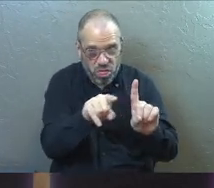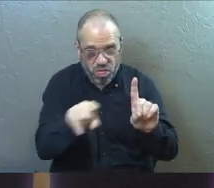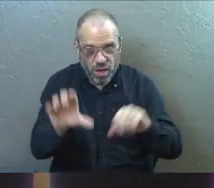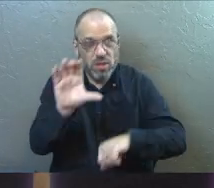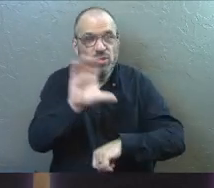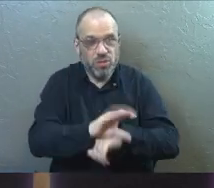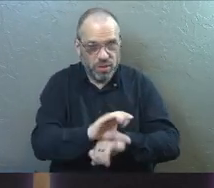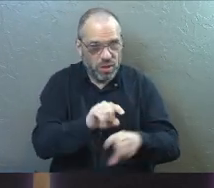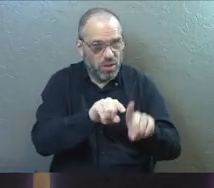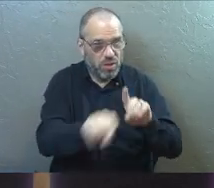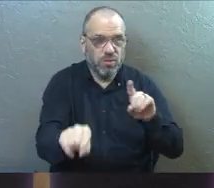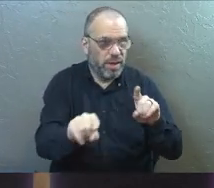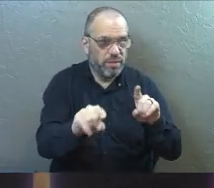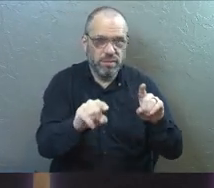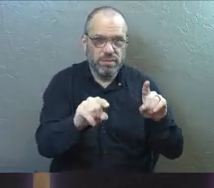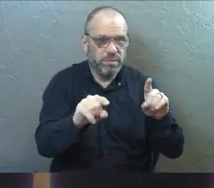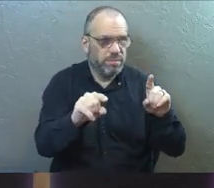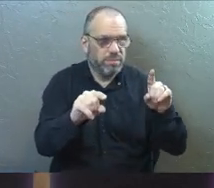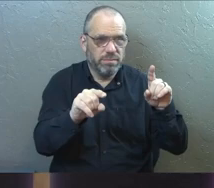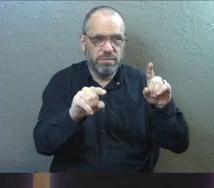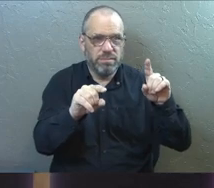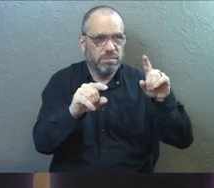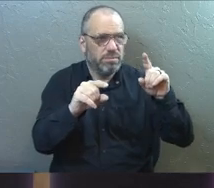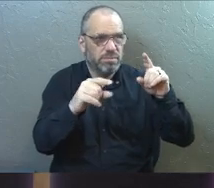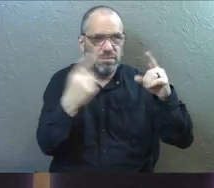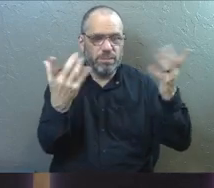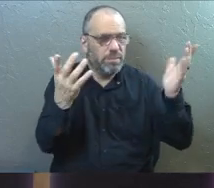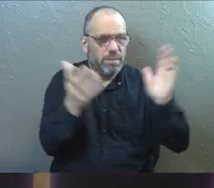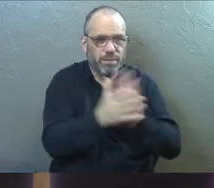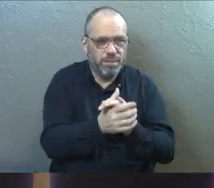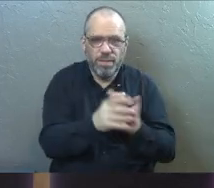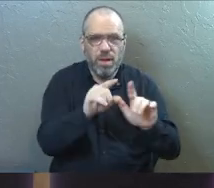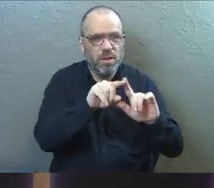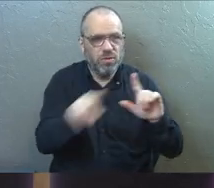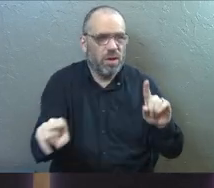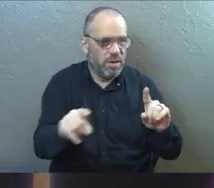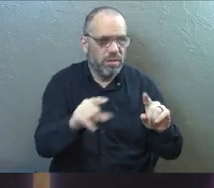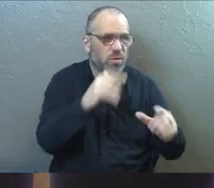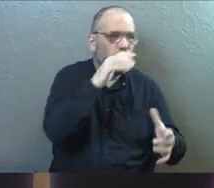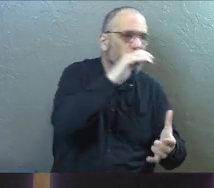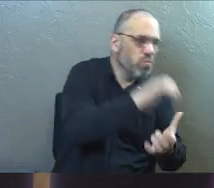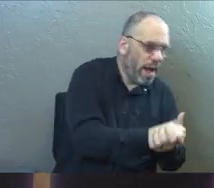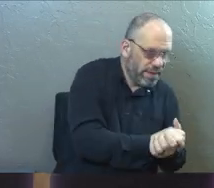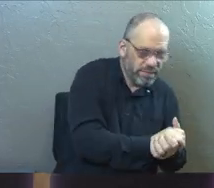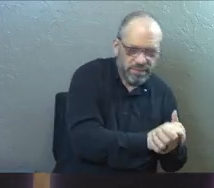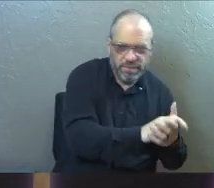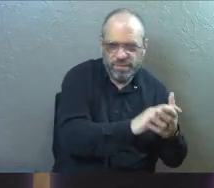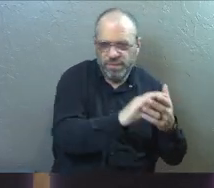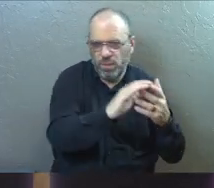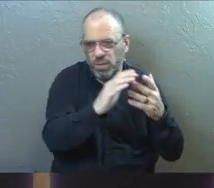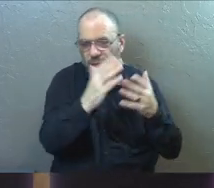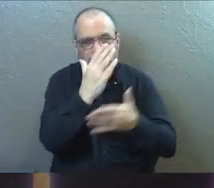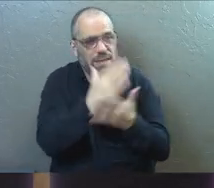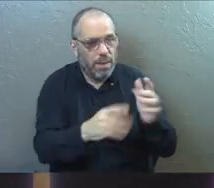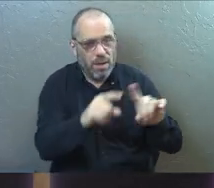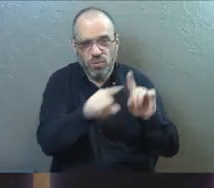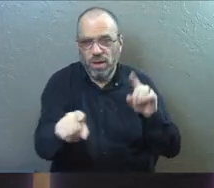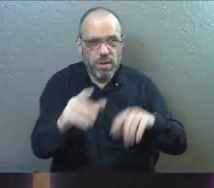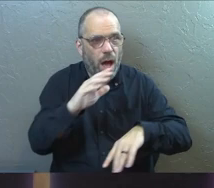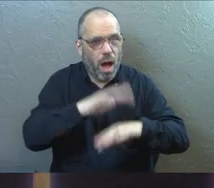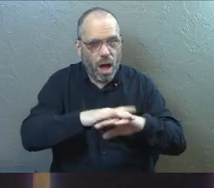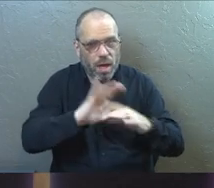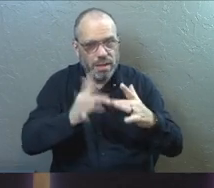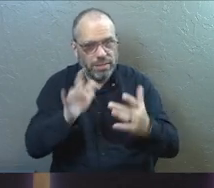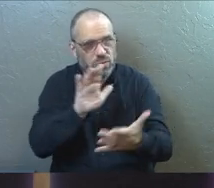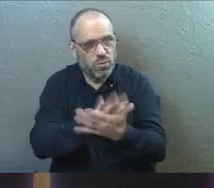the church you're drifting away from the gym amen you're drifting away from your spouse some of you are doing online